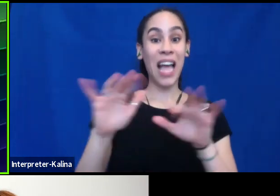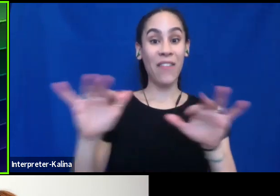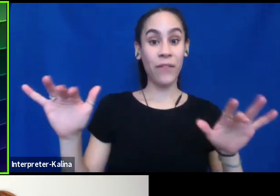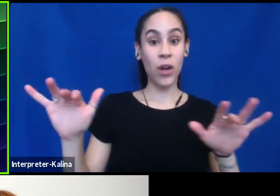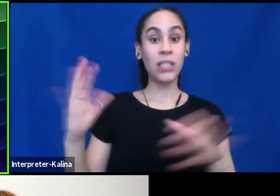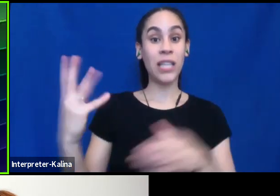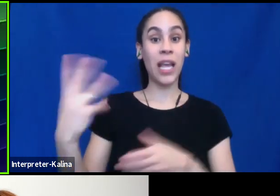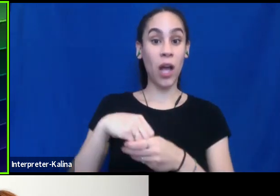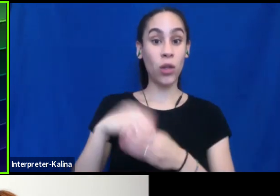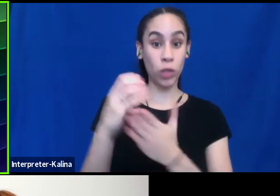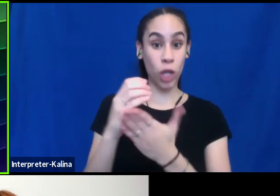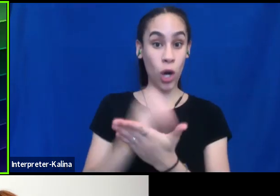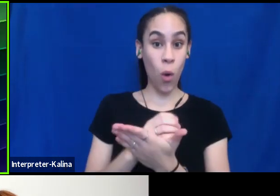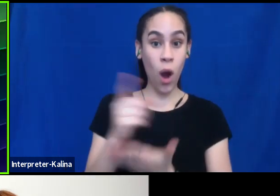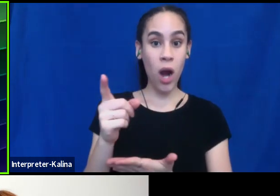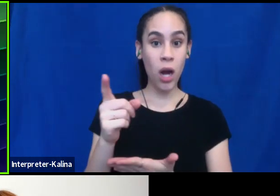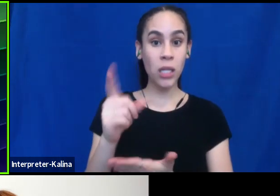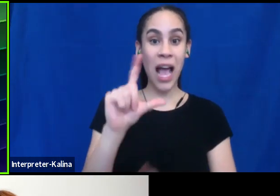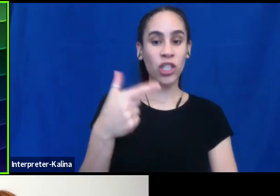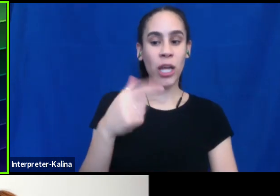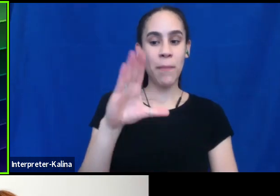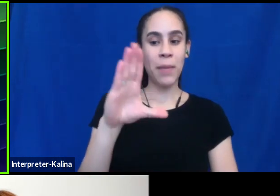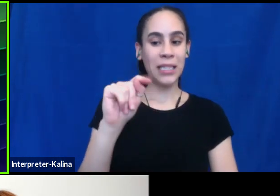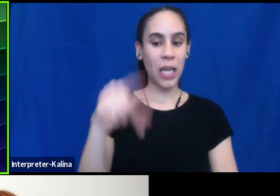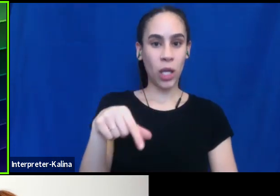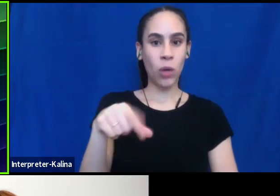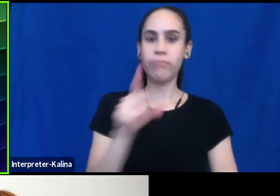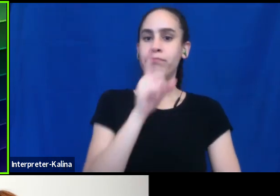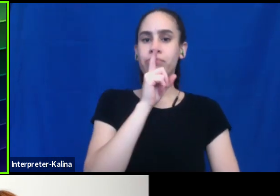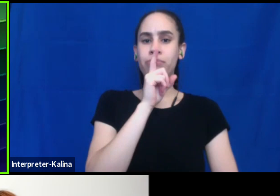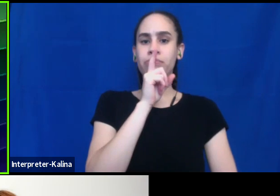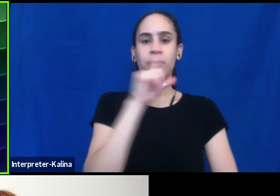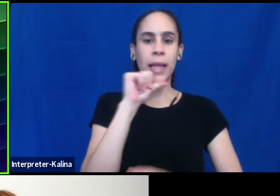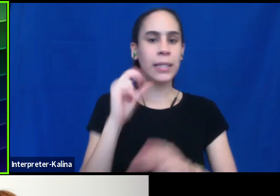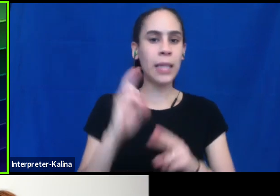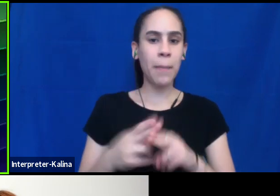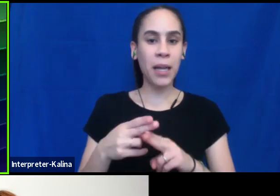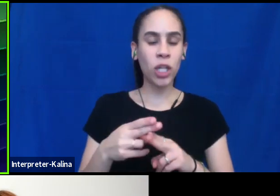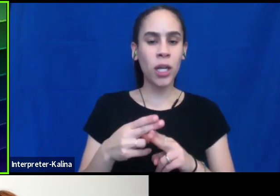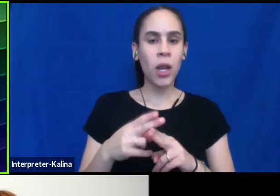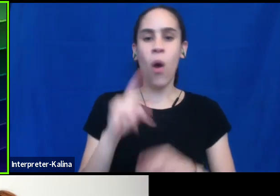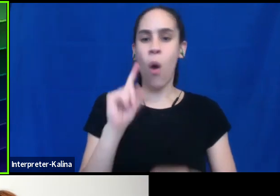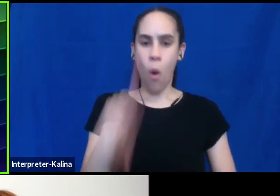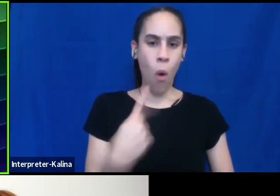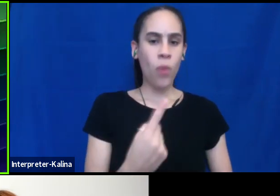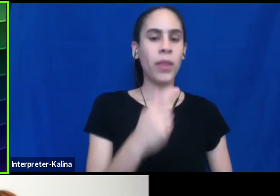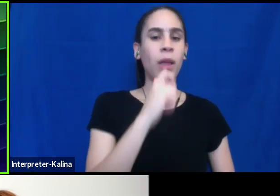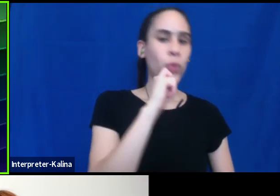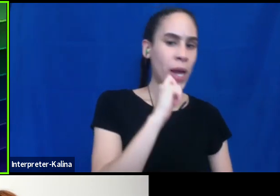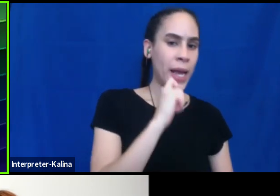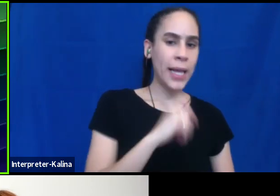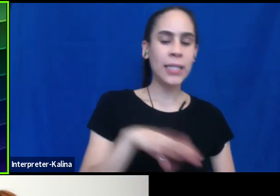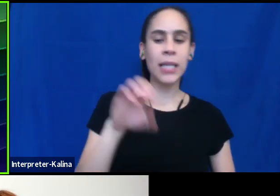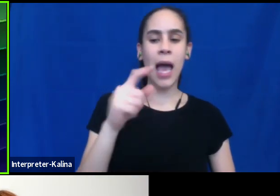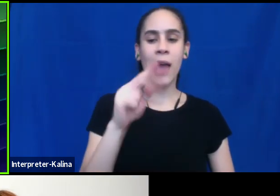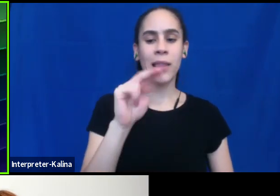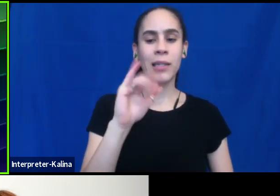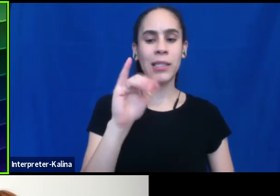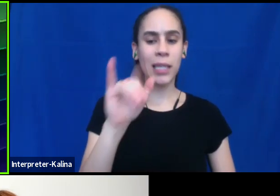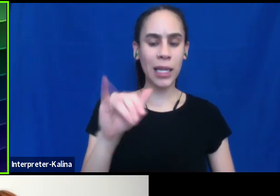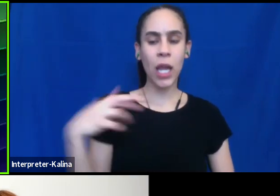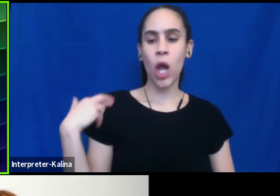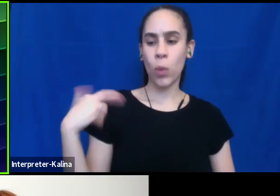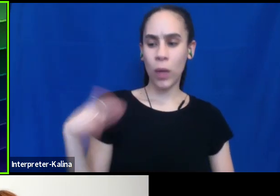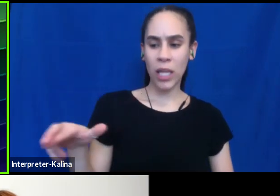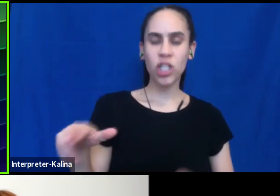plus wasn't talked about at all. So it was, it was race and ethnicity and religion and ability. Um,